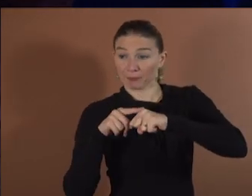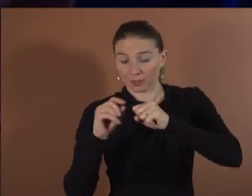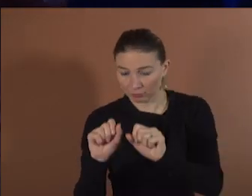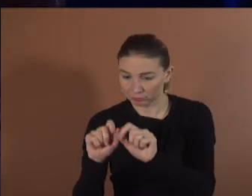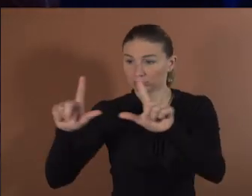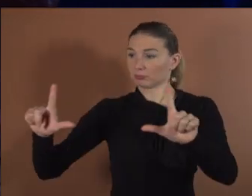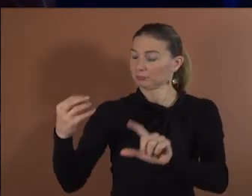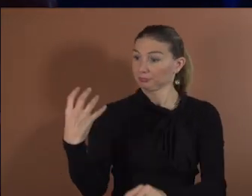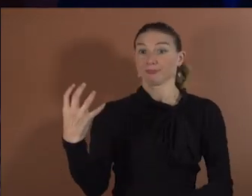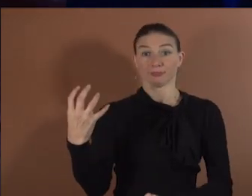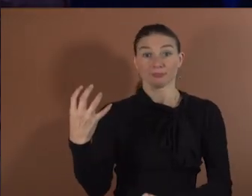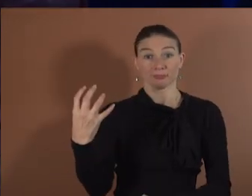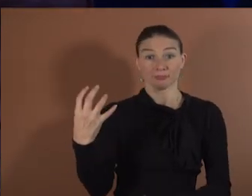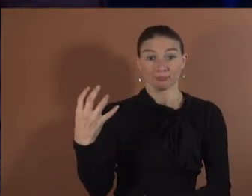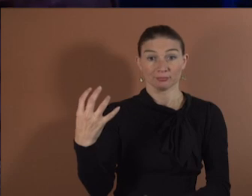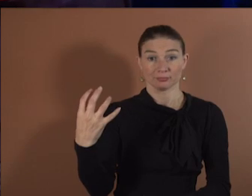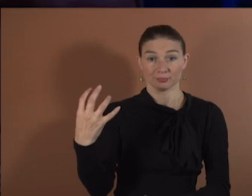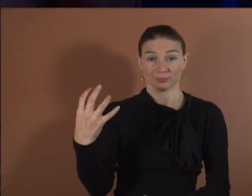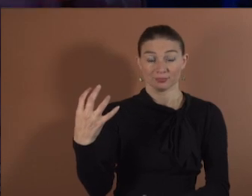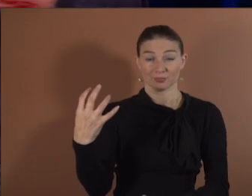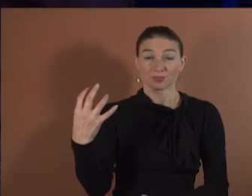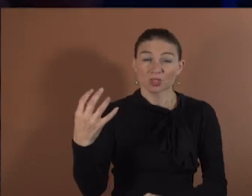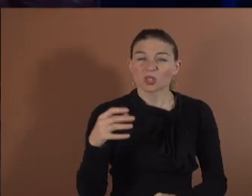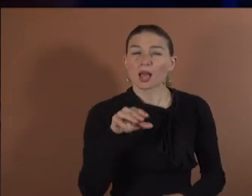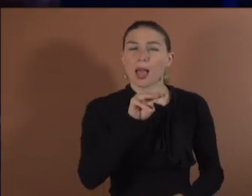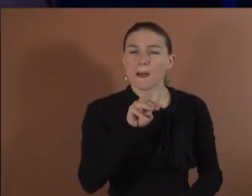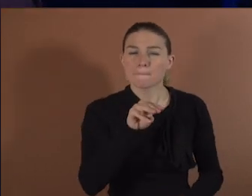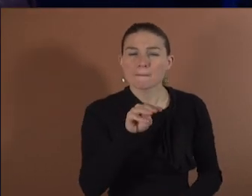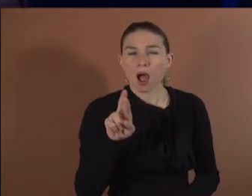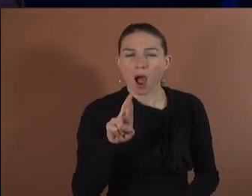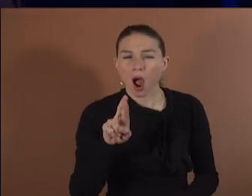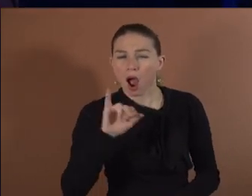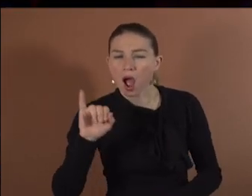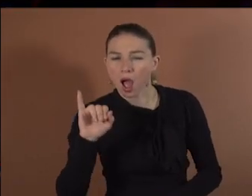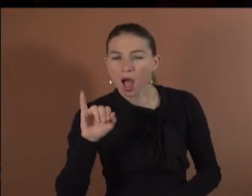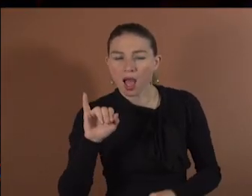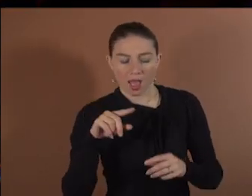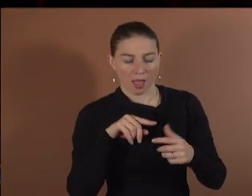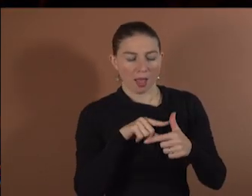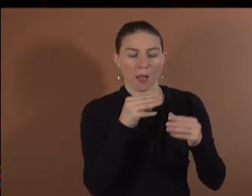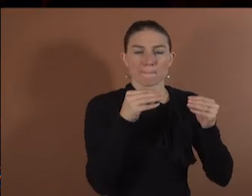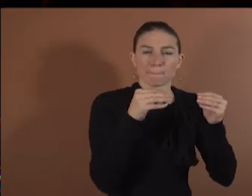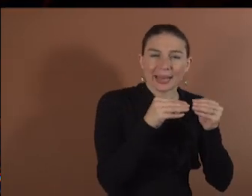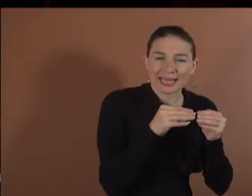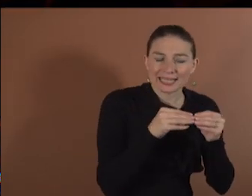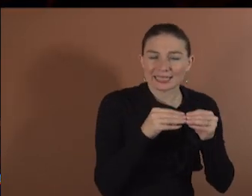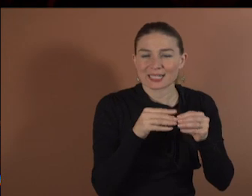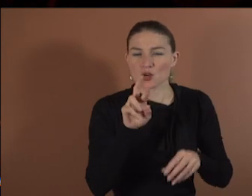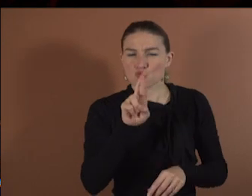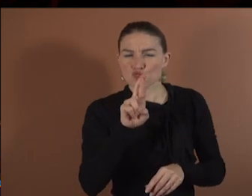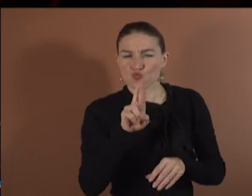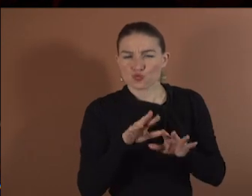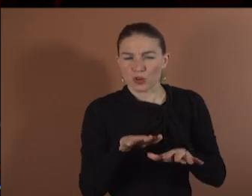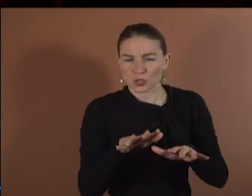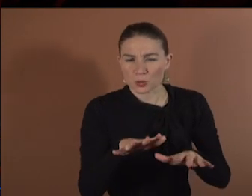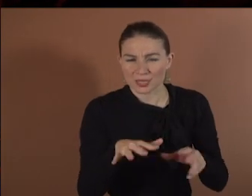real images of brain activity requires a lot of number crunching. It takes a long time. And some